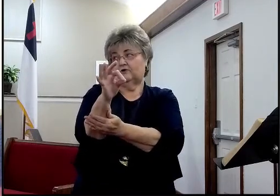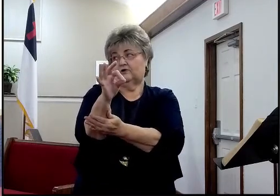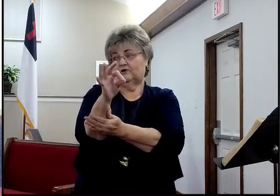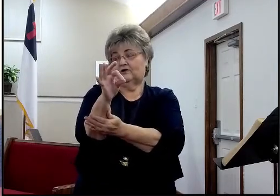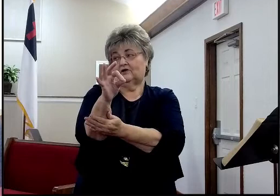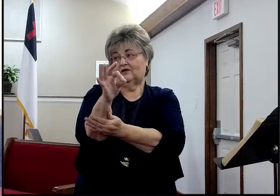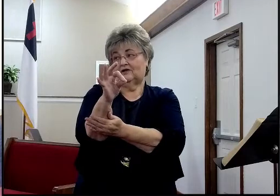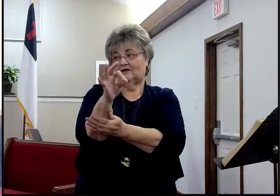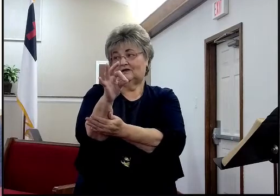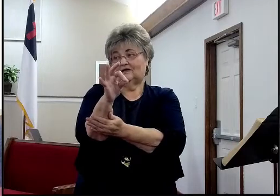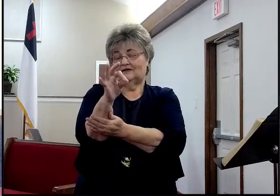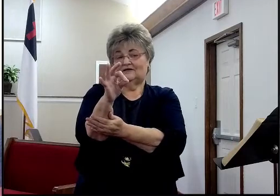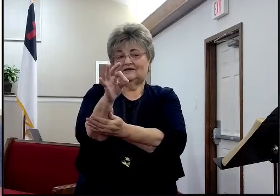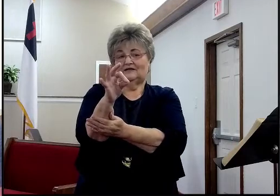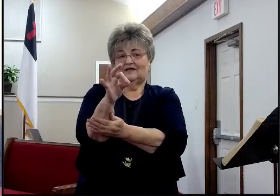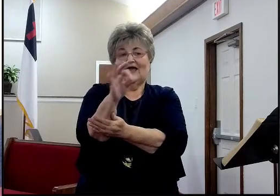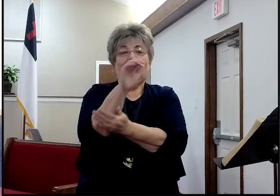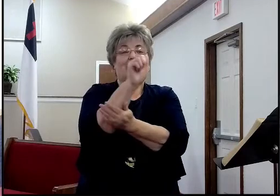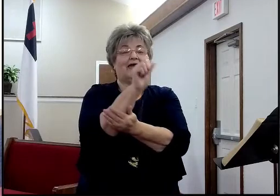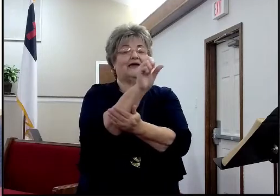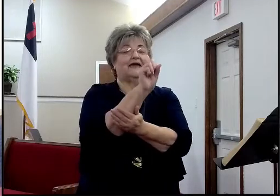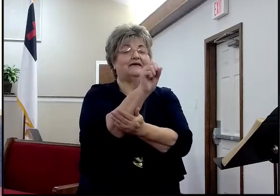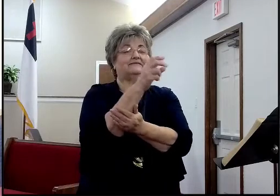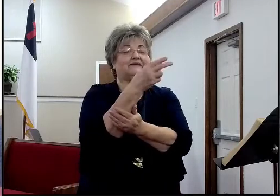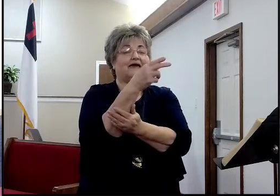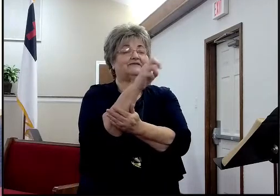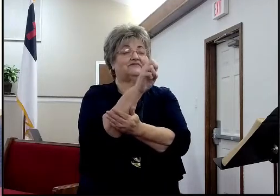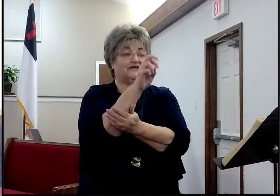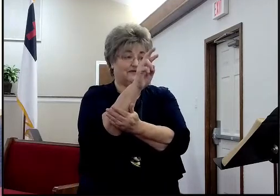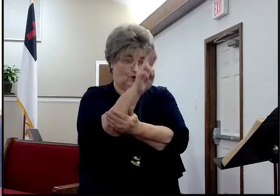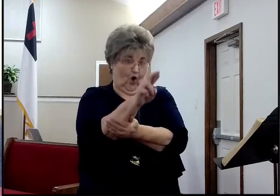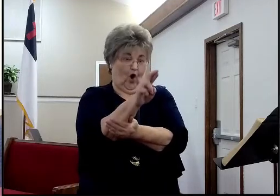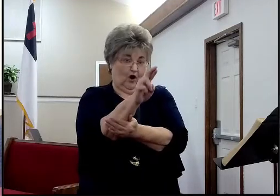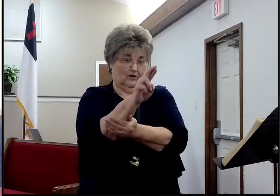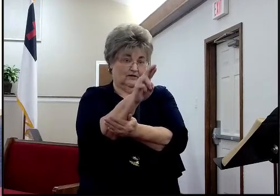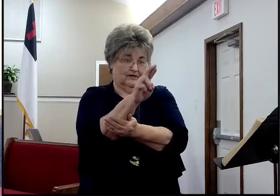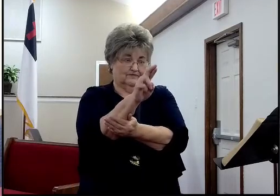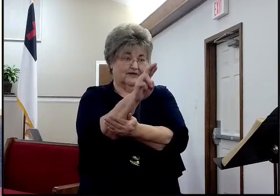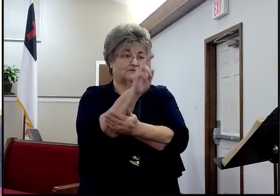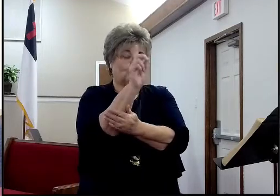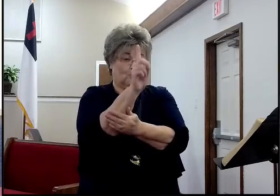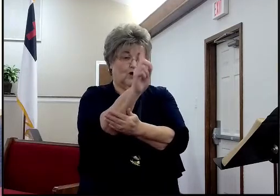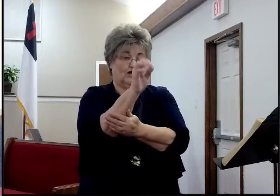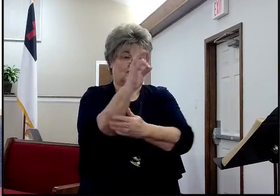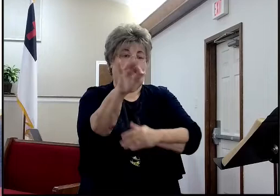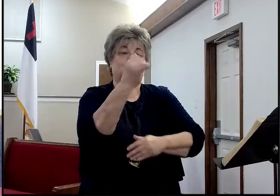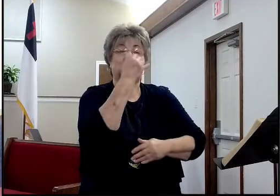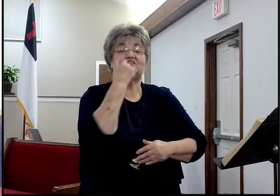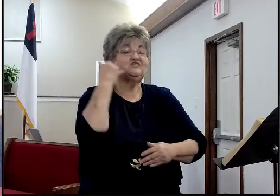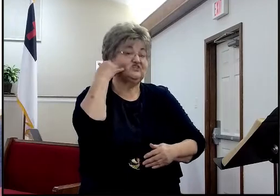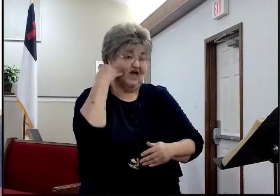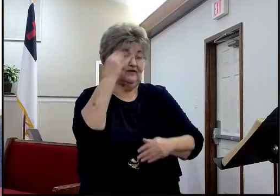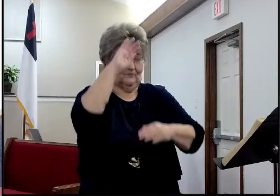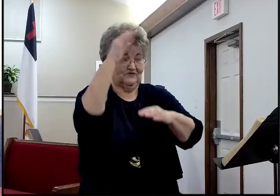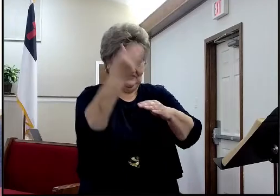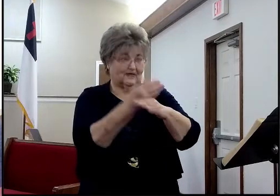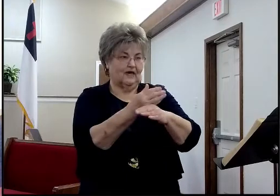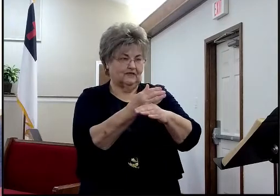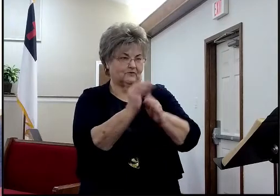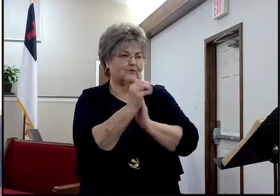Now, I know it's spelled differently, but that's Asher, are you following me? Okay, where is she living right now?